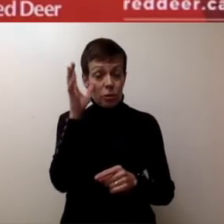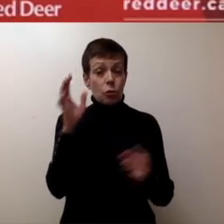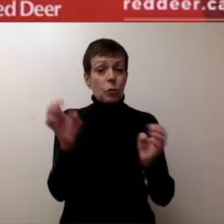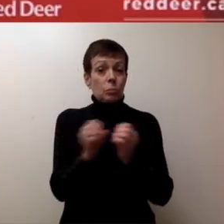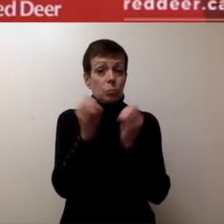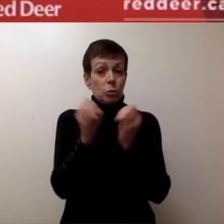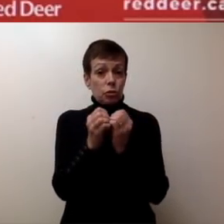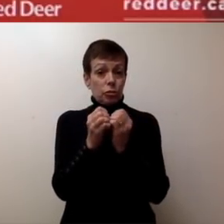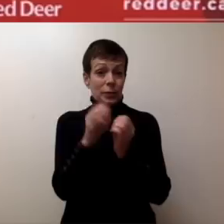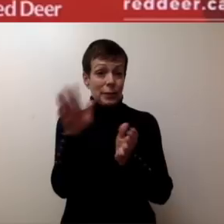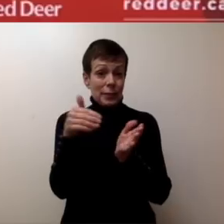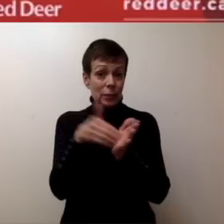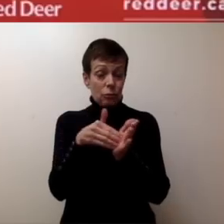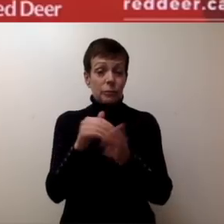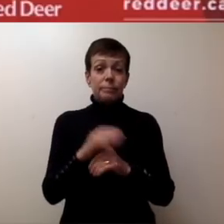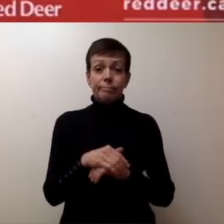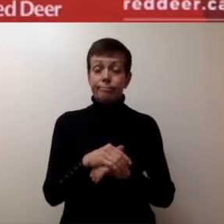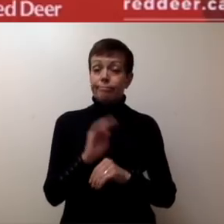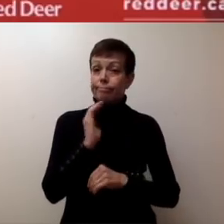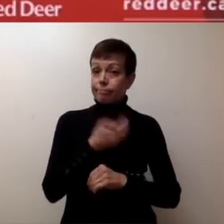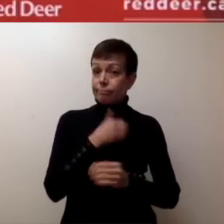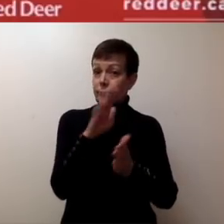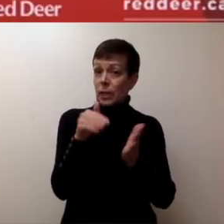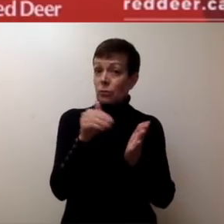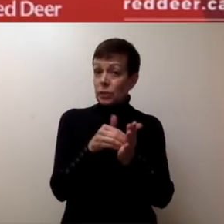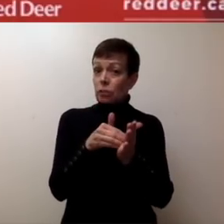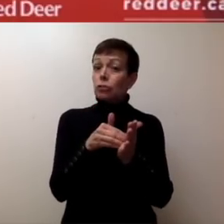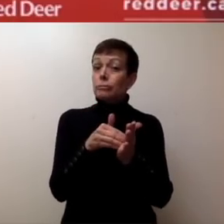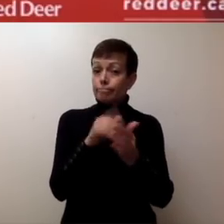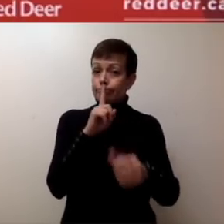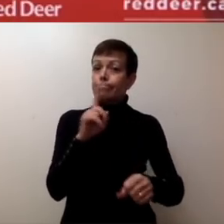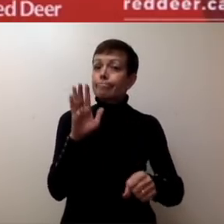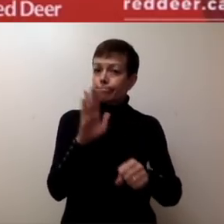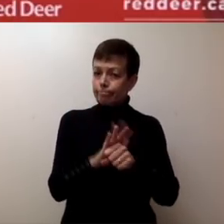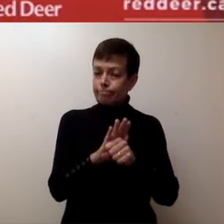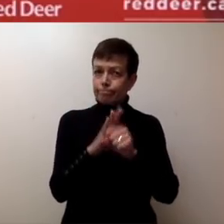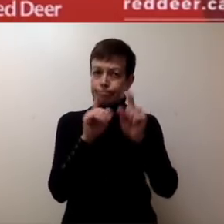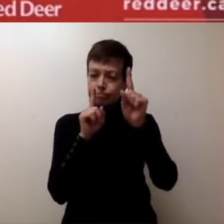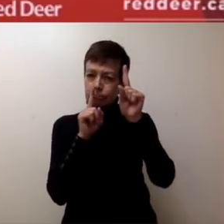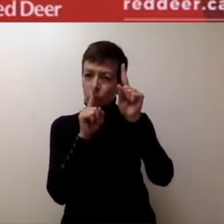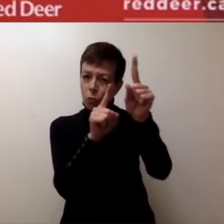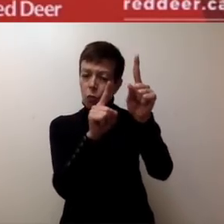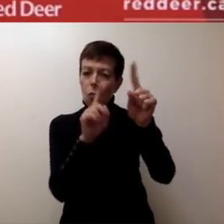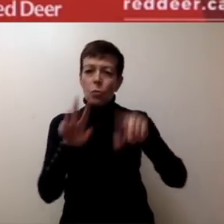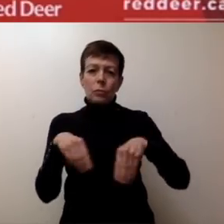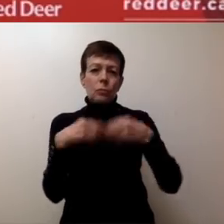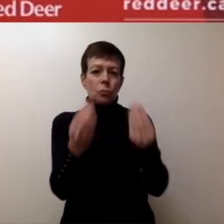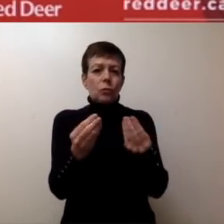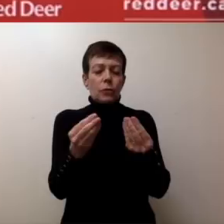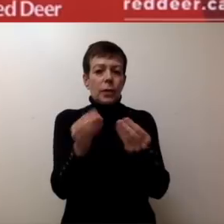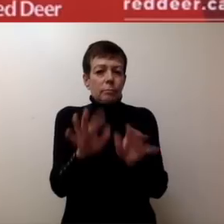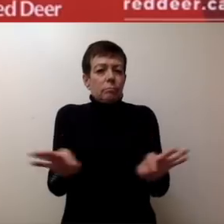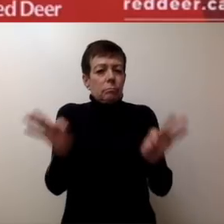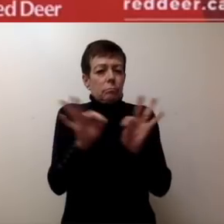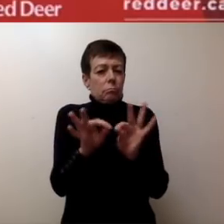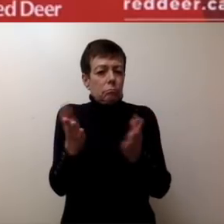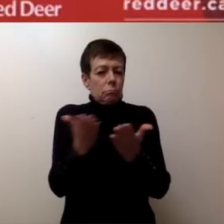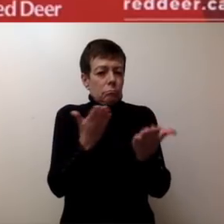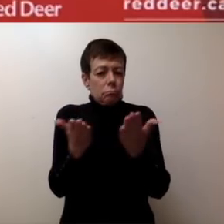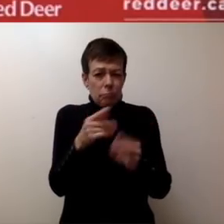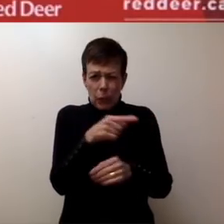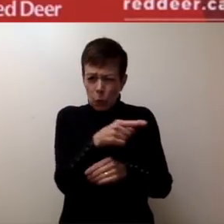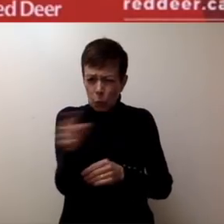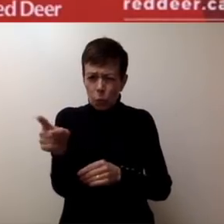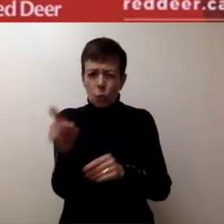The City of Red Deer's Emergency Operations Centre remains committed and steadfast in our delivery of the essential services that you, our residents,